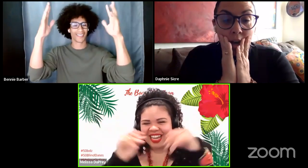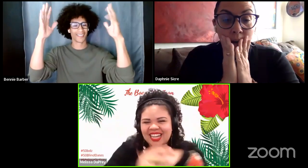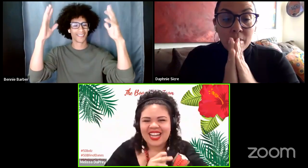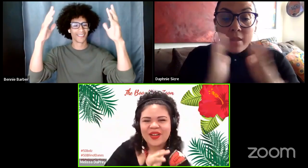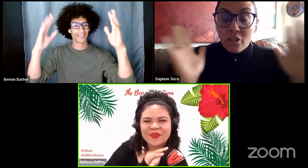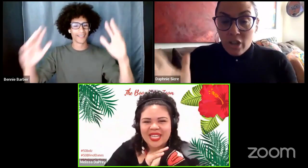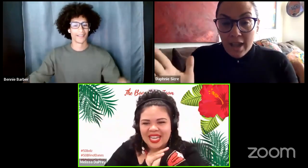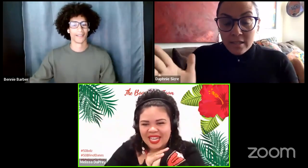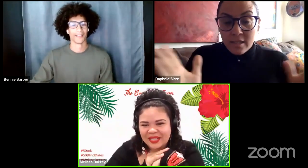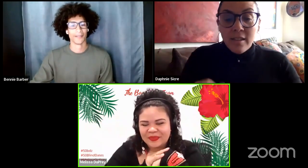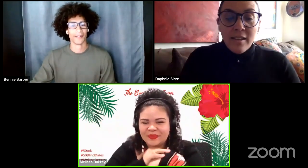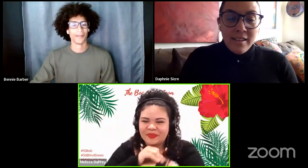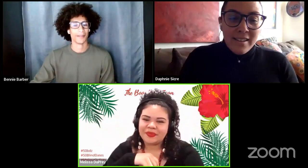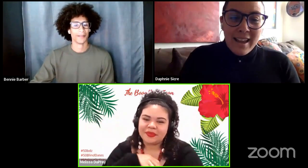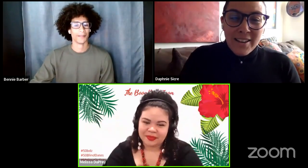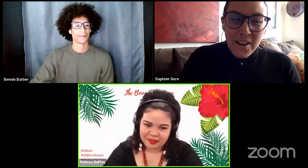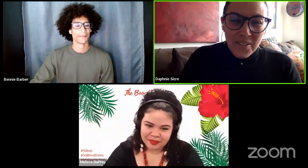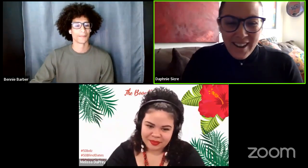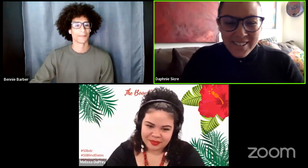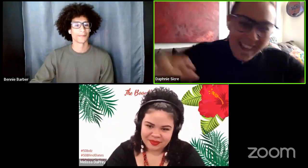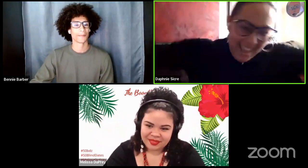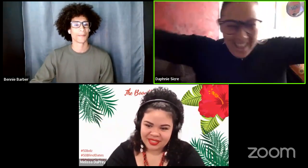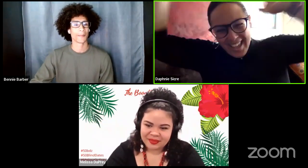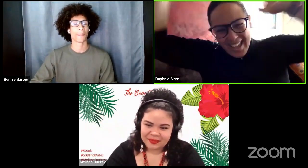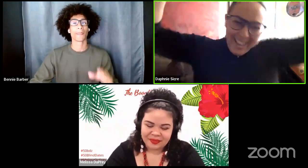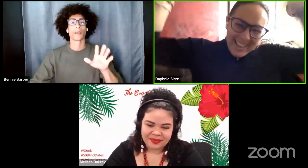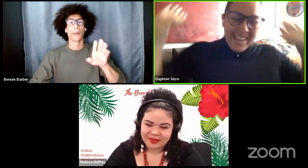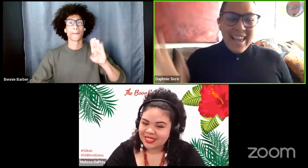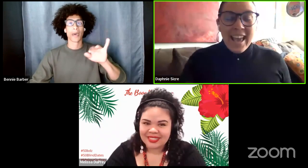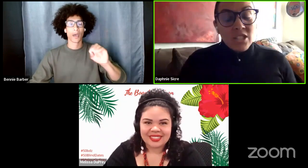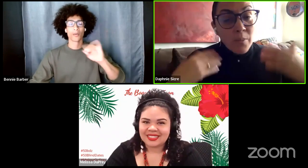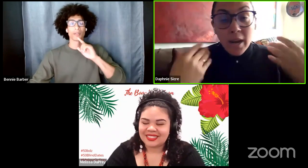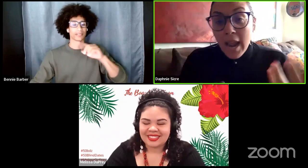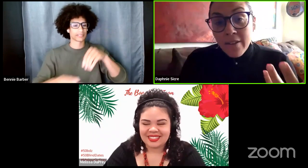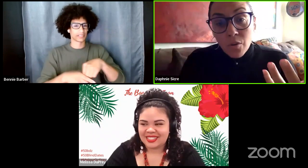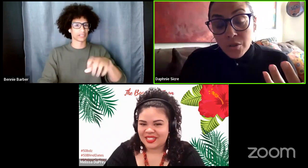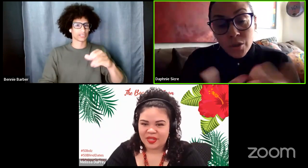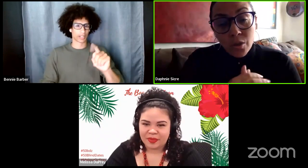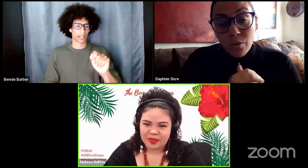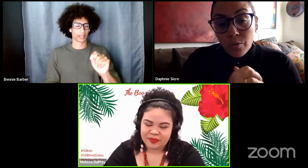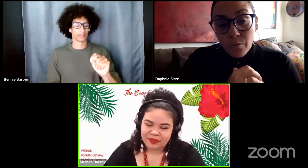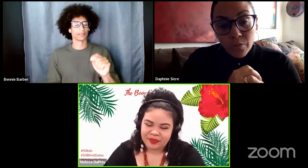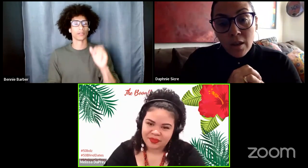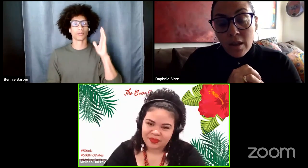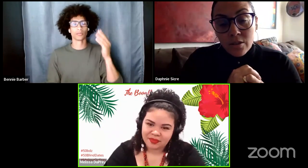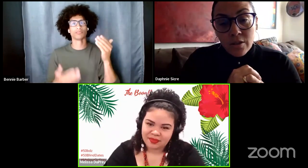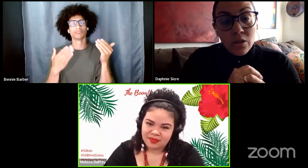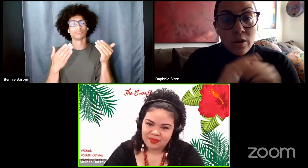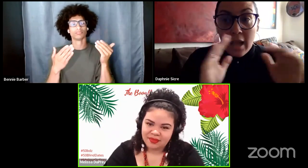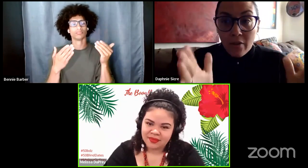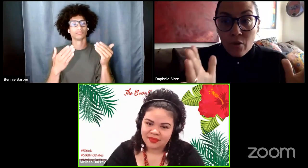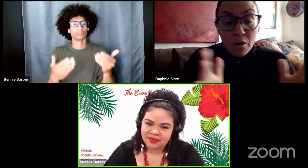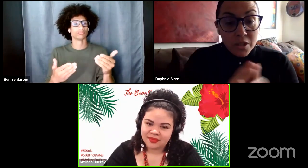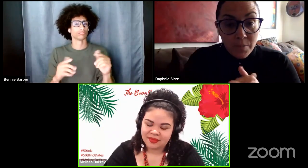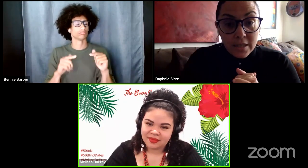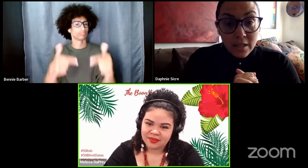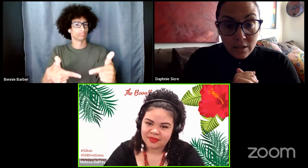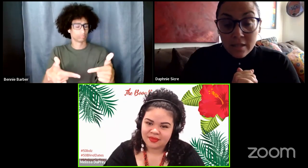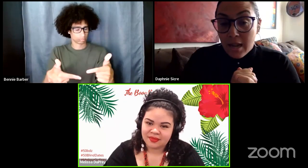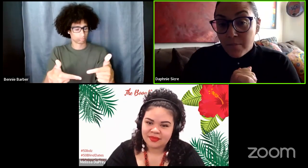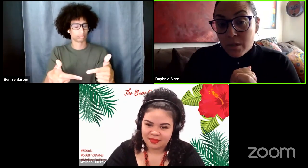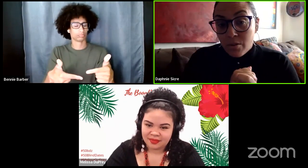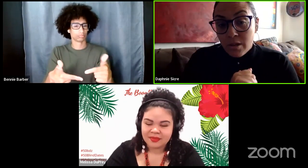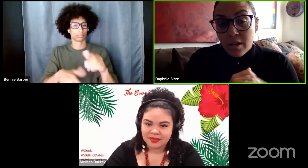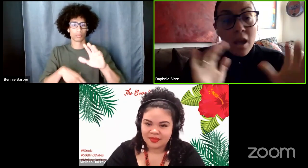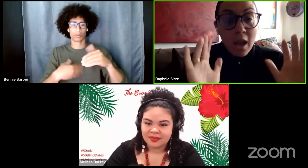in um oh my god i know right yay and so i'm going to hand it over to you so that you can have all the